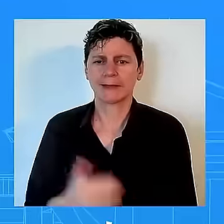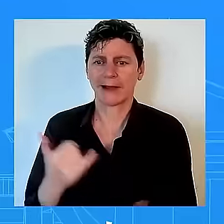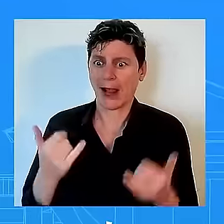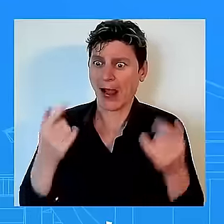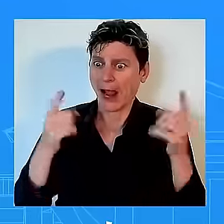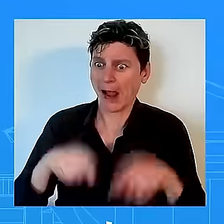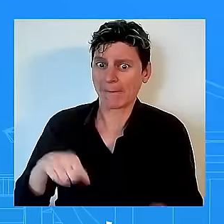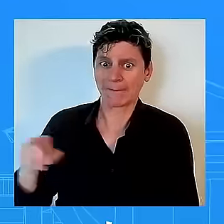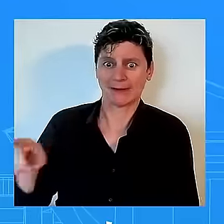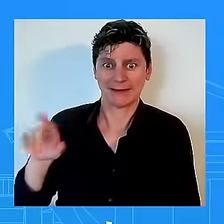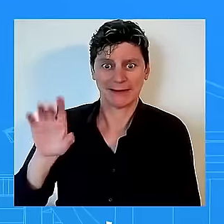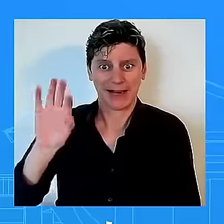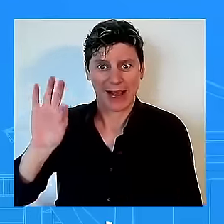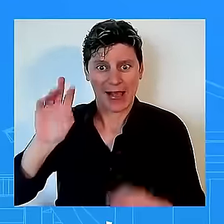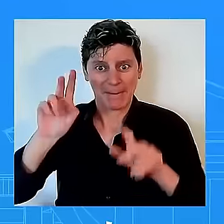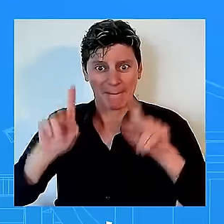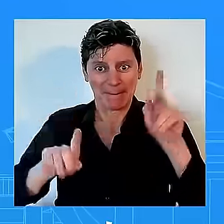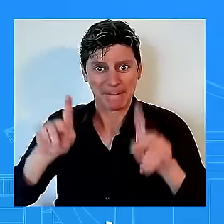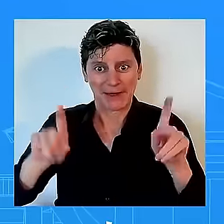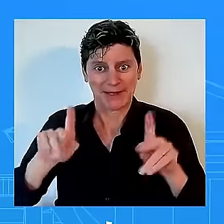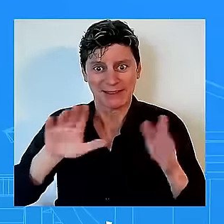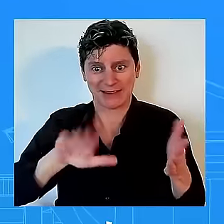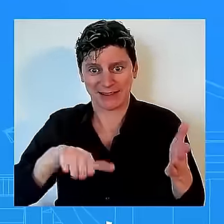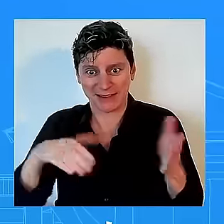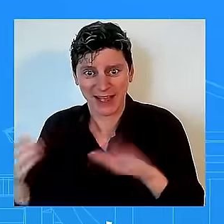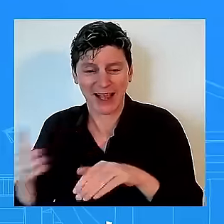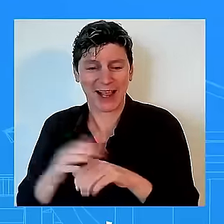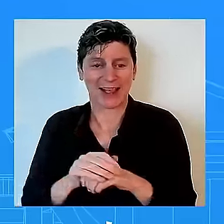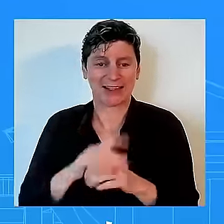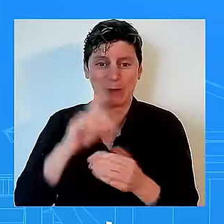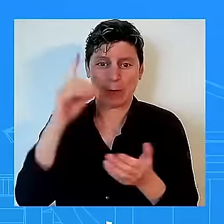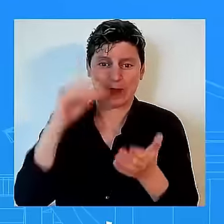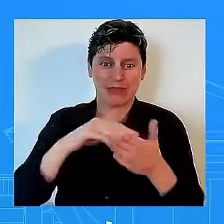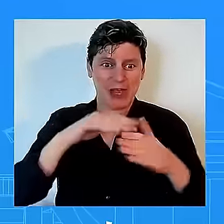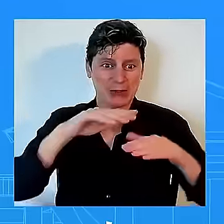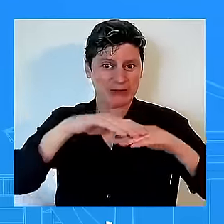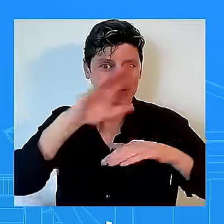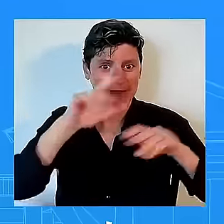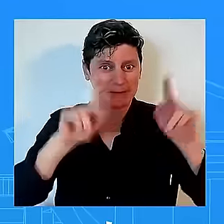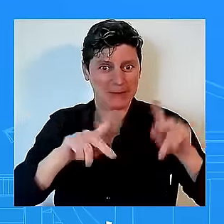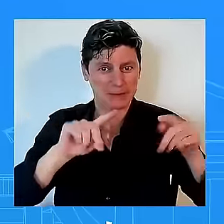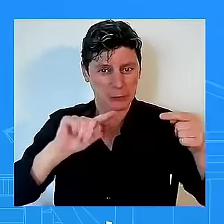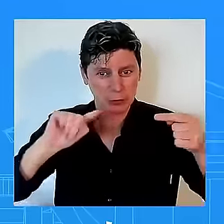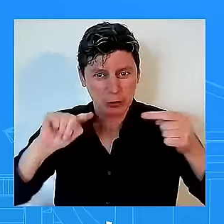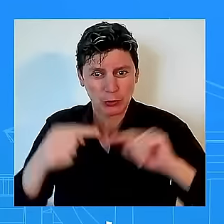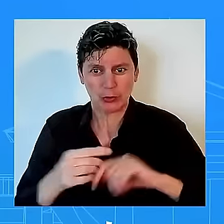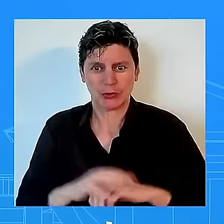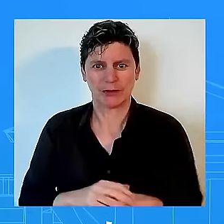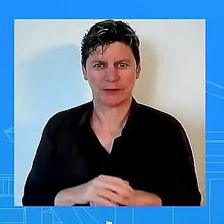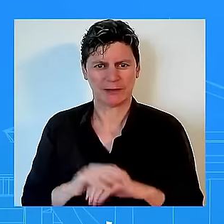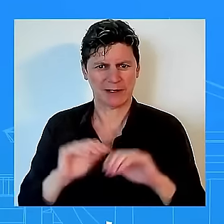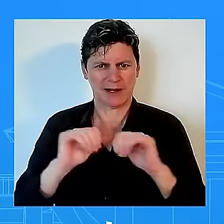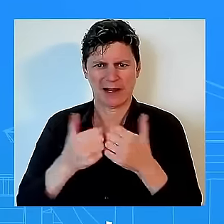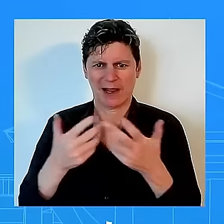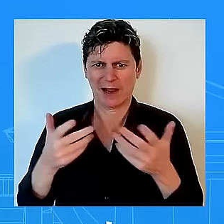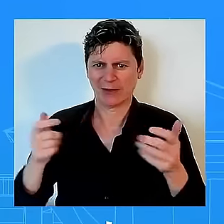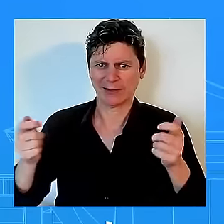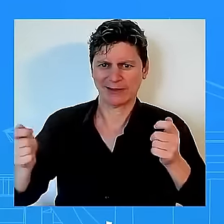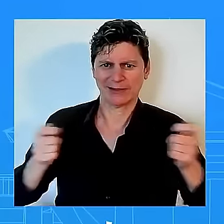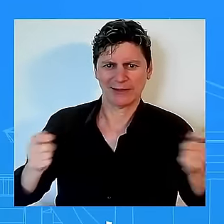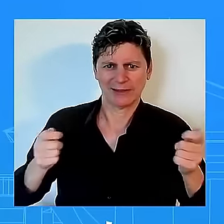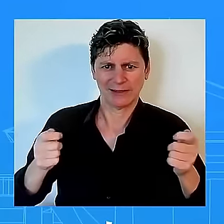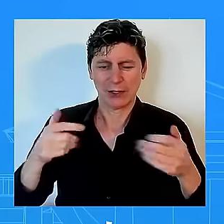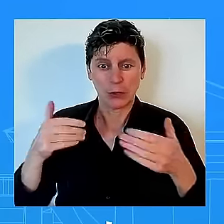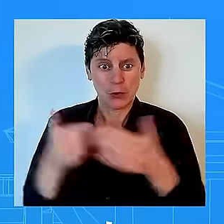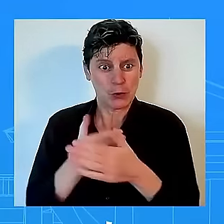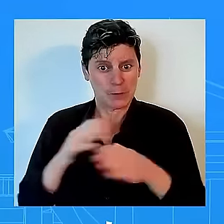building about concerns that this could be the start of something new look i've always said and we've always said to your